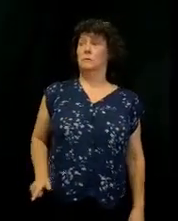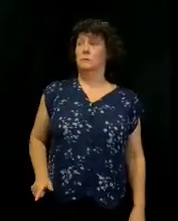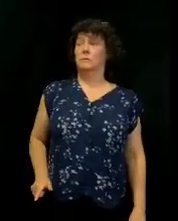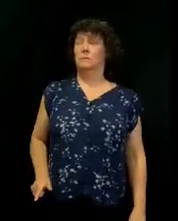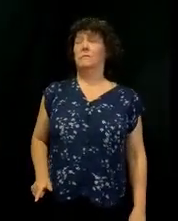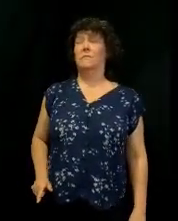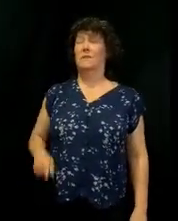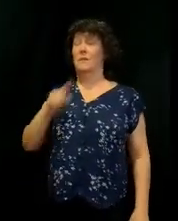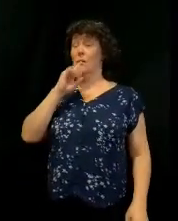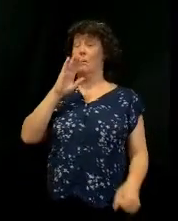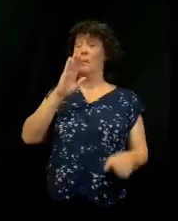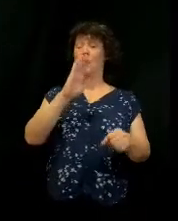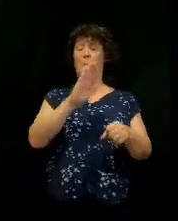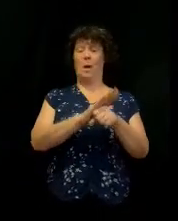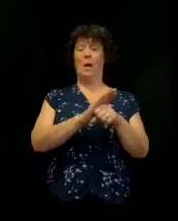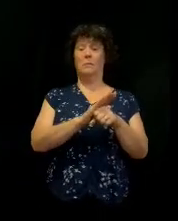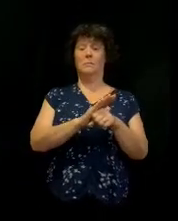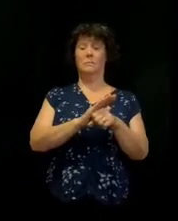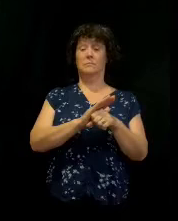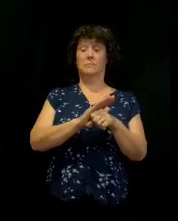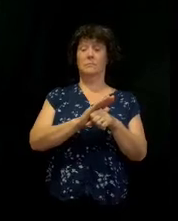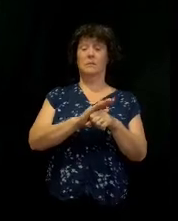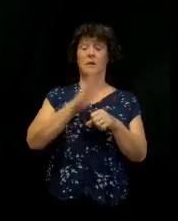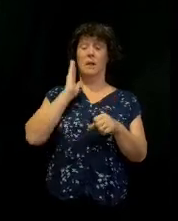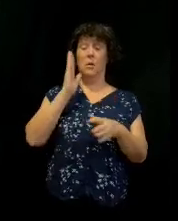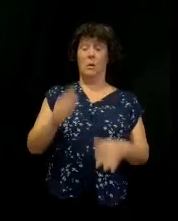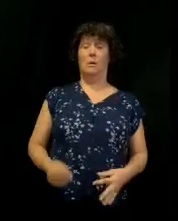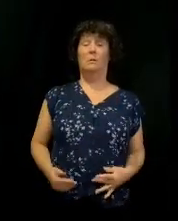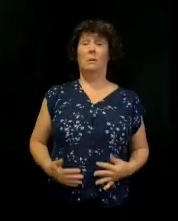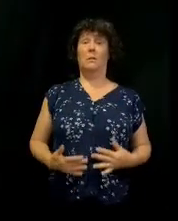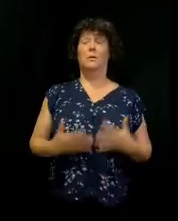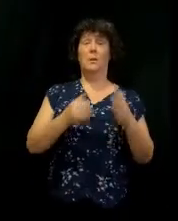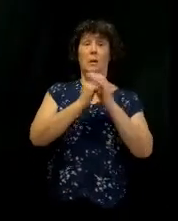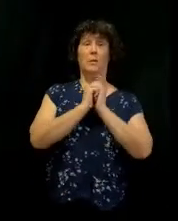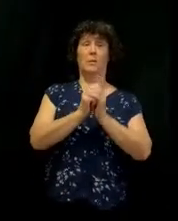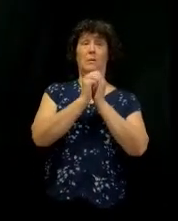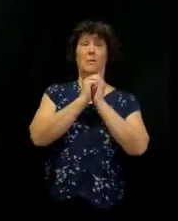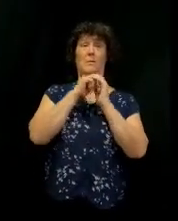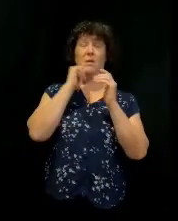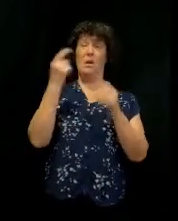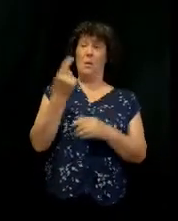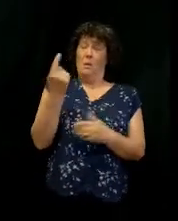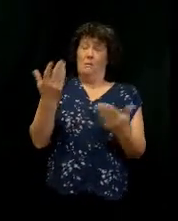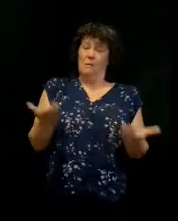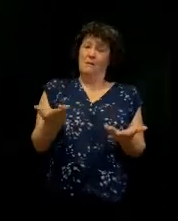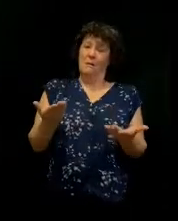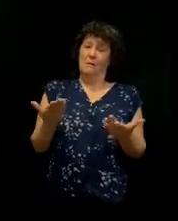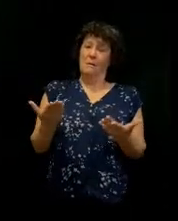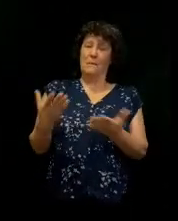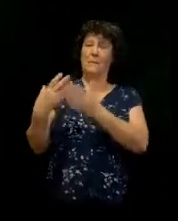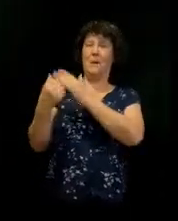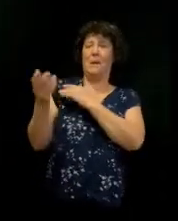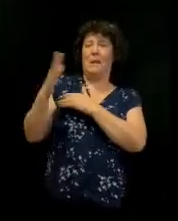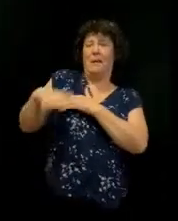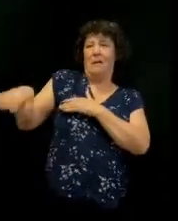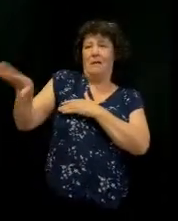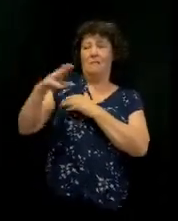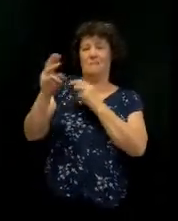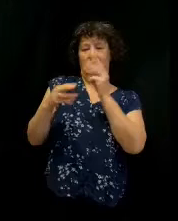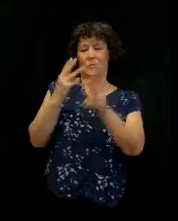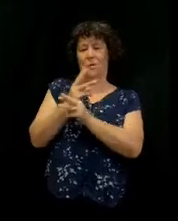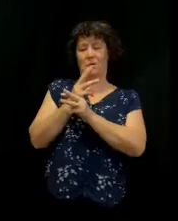and I'll guarantee you it'll fuel worship, and not just in here. It will fuel worship out there. We're the tabernacle of David.